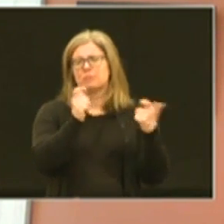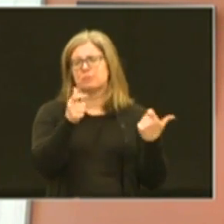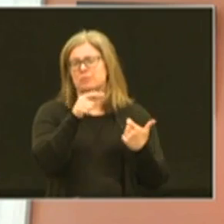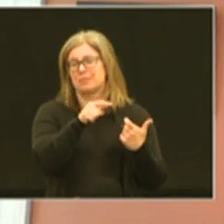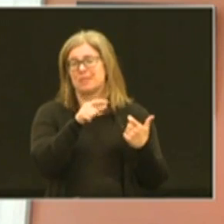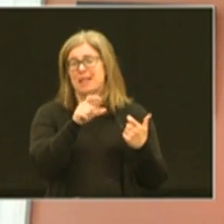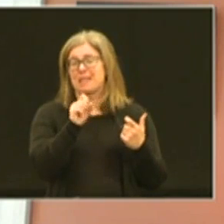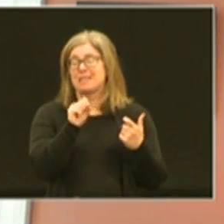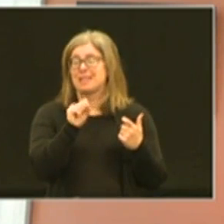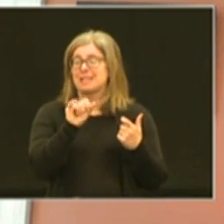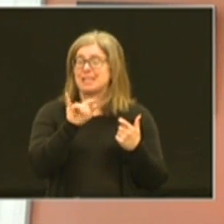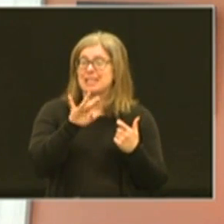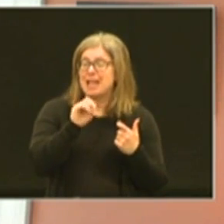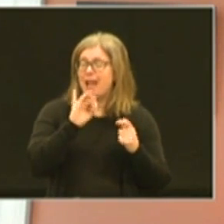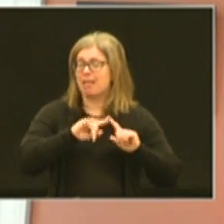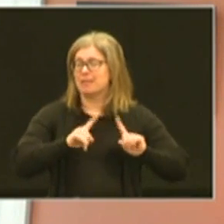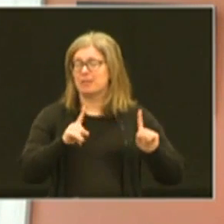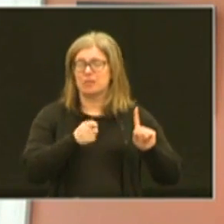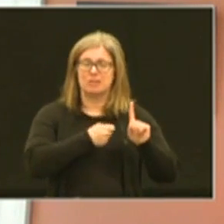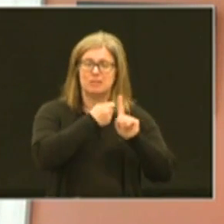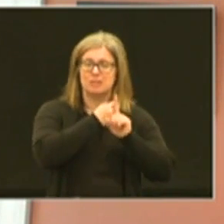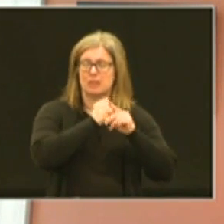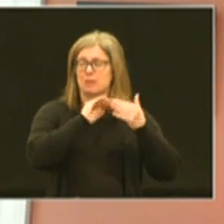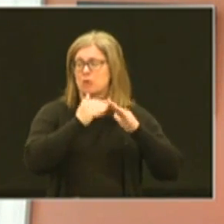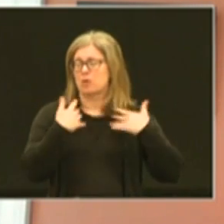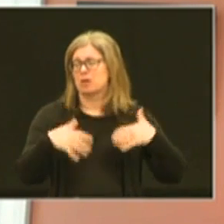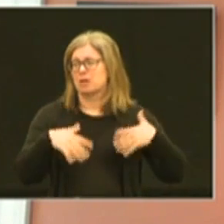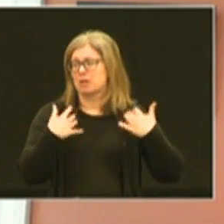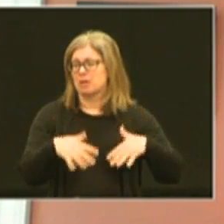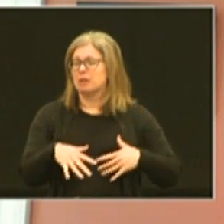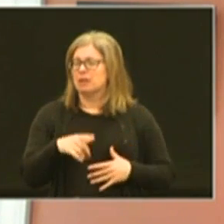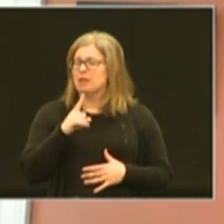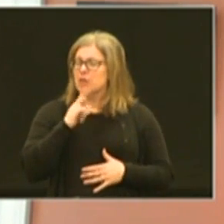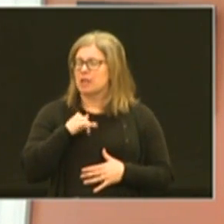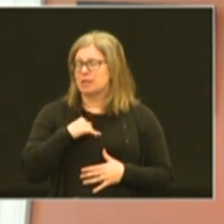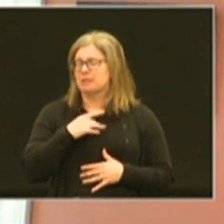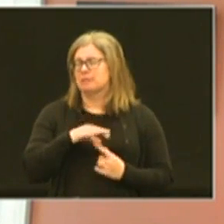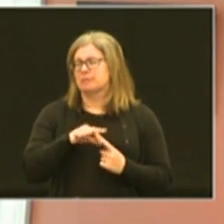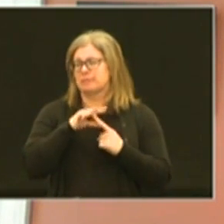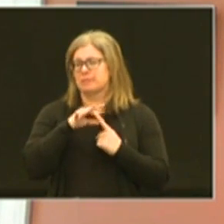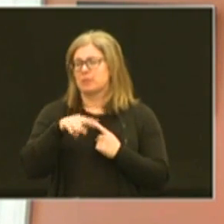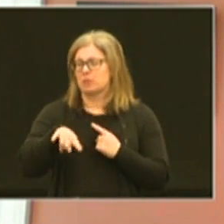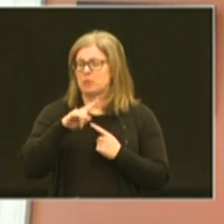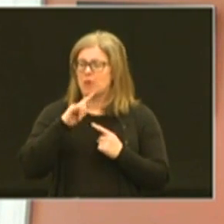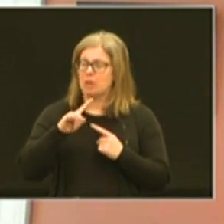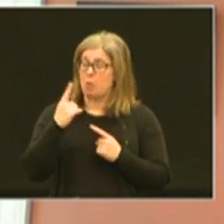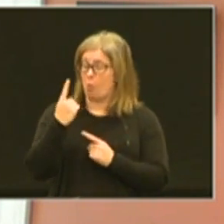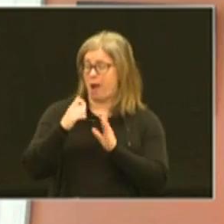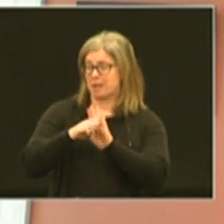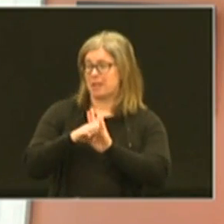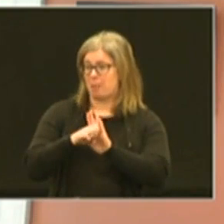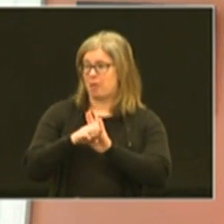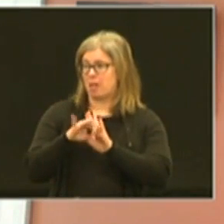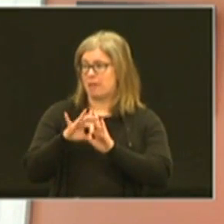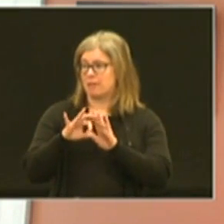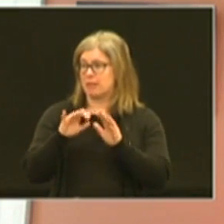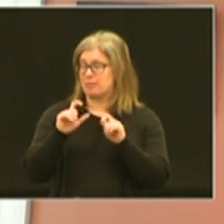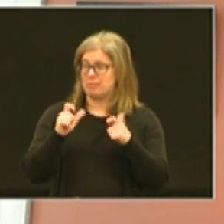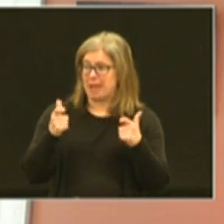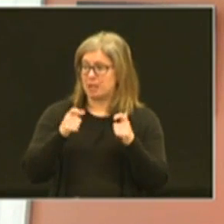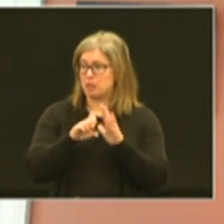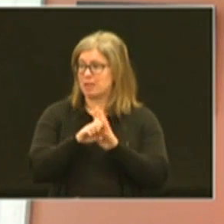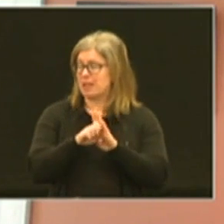in the scale of the difference that you guys are making in the community is just really something and you all are just one example a major